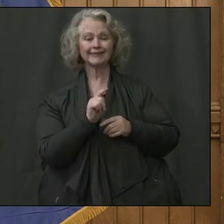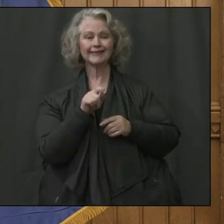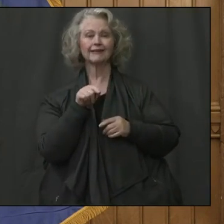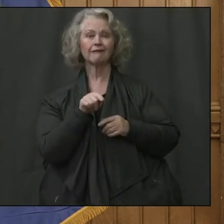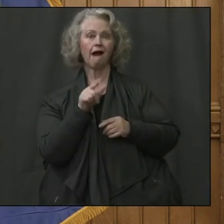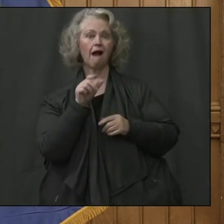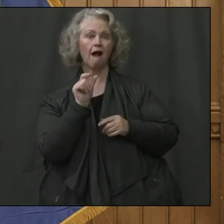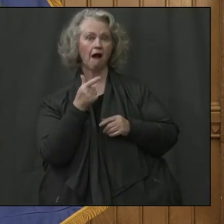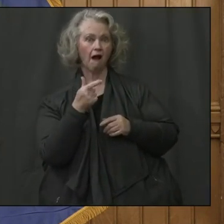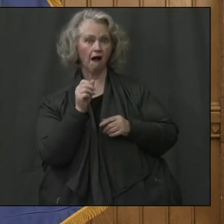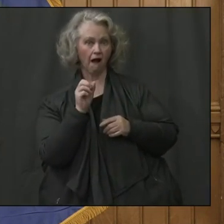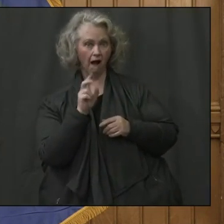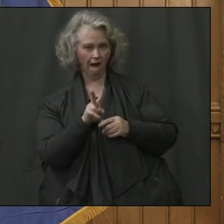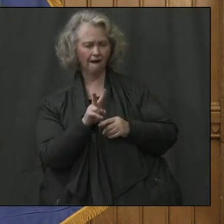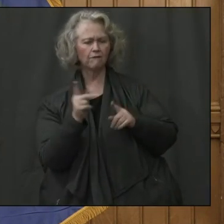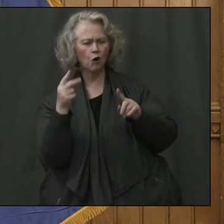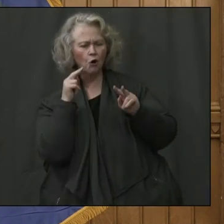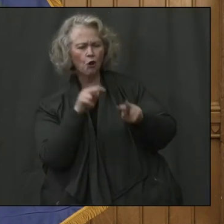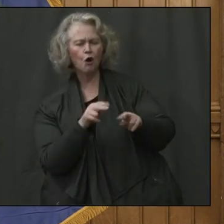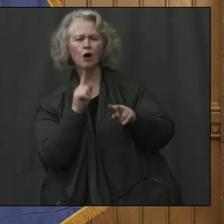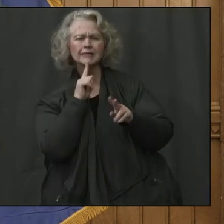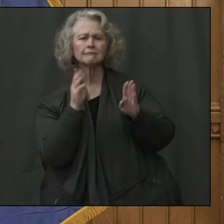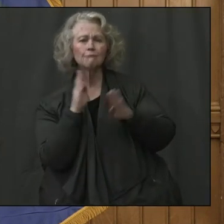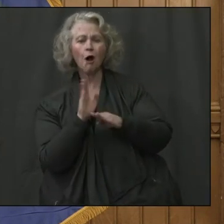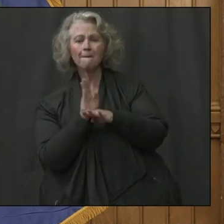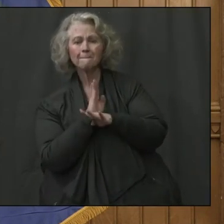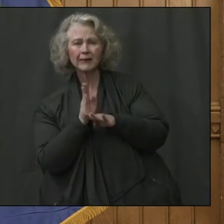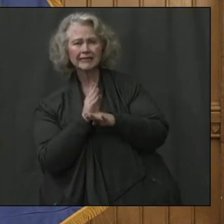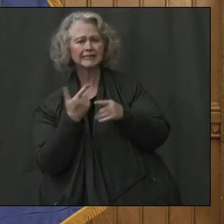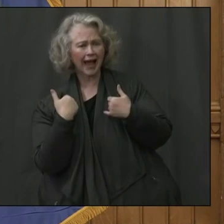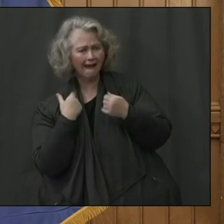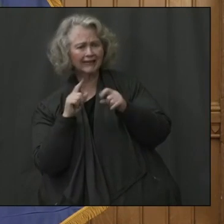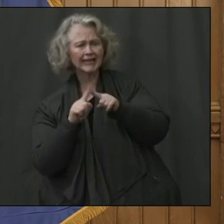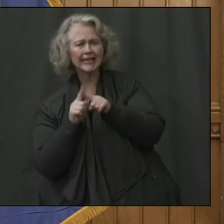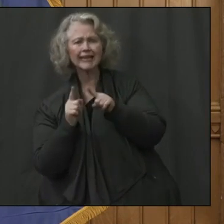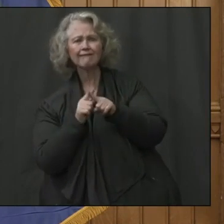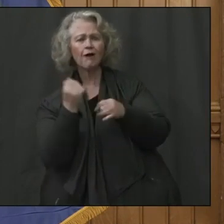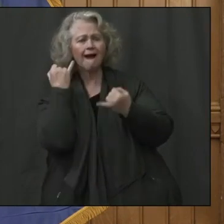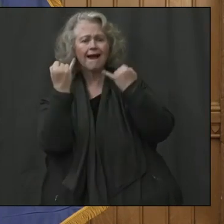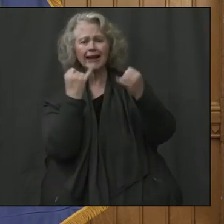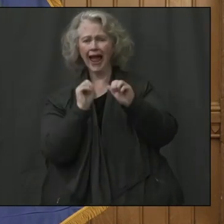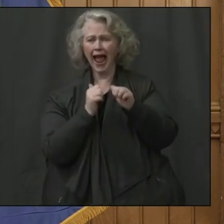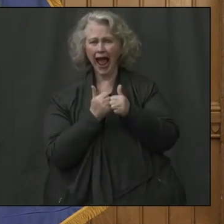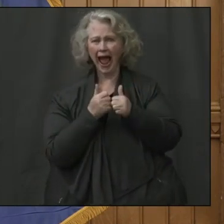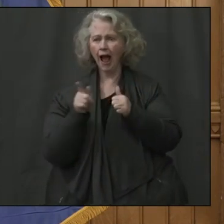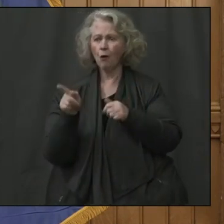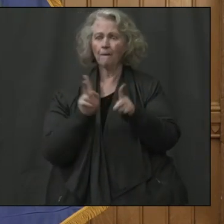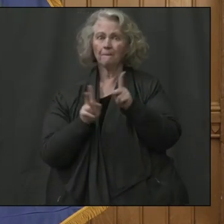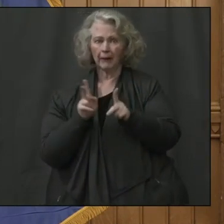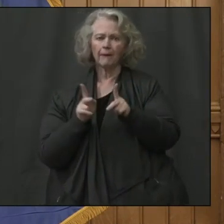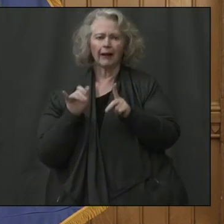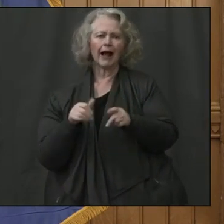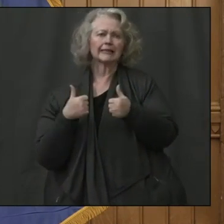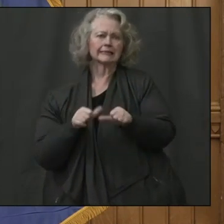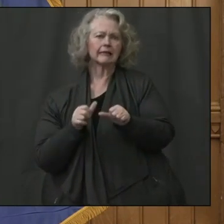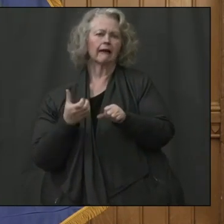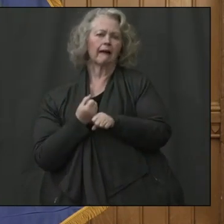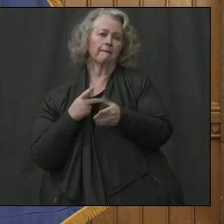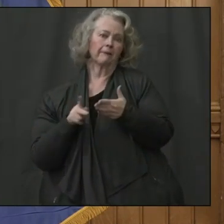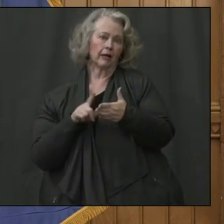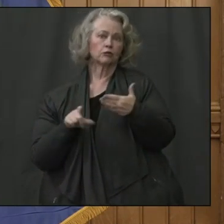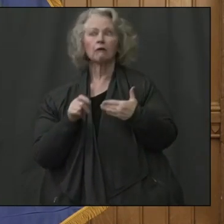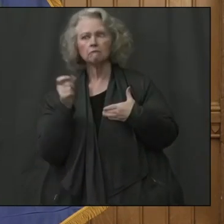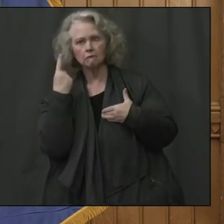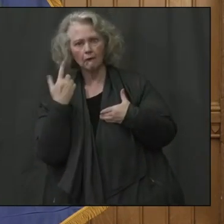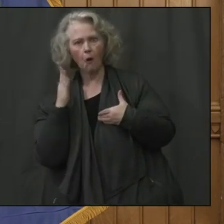we can show small business a lot of ways that you can keep your people on the payroll. Hopefully, they're telecommuting, by the way. And to make sure